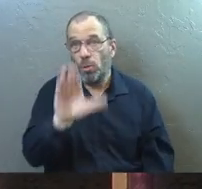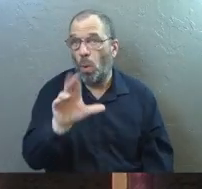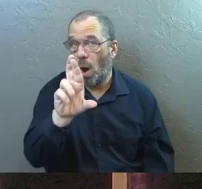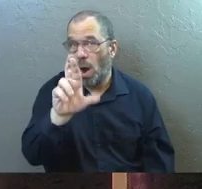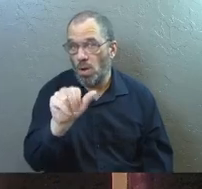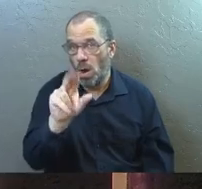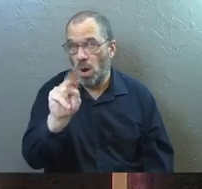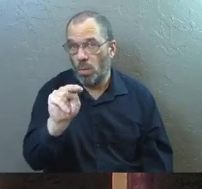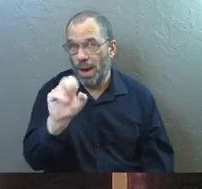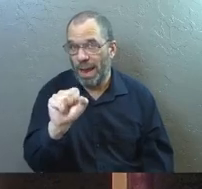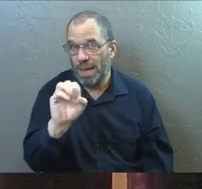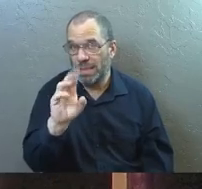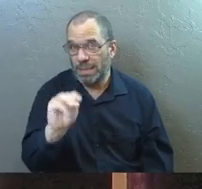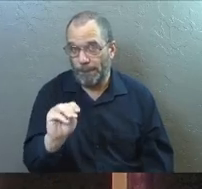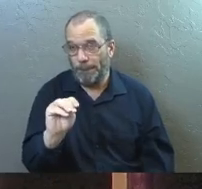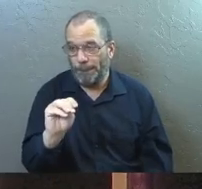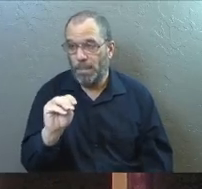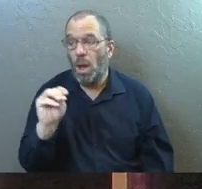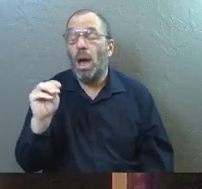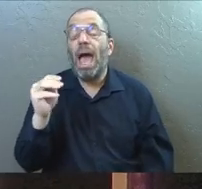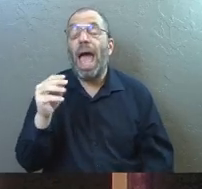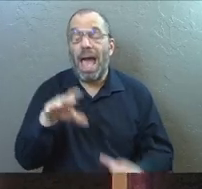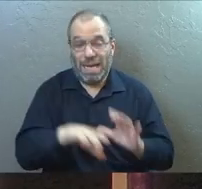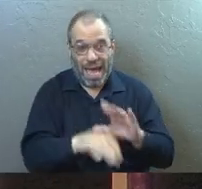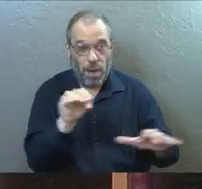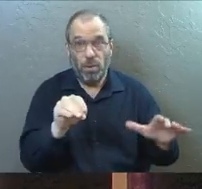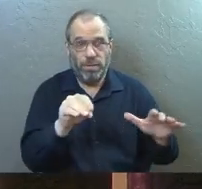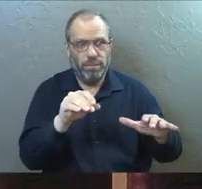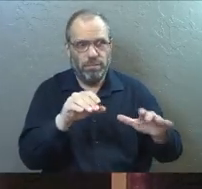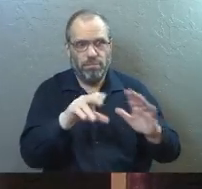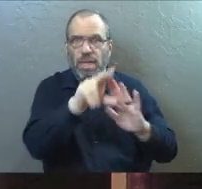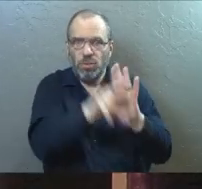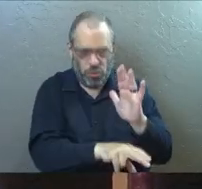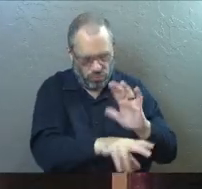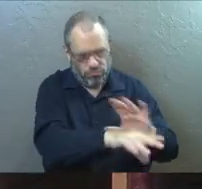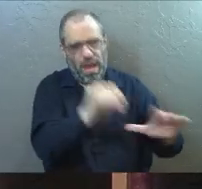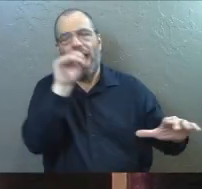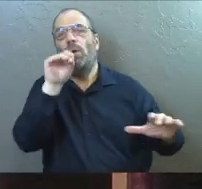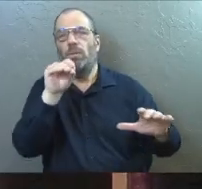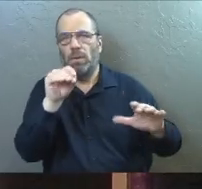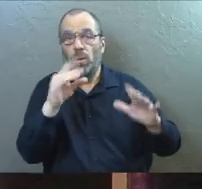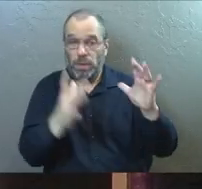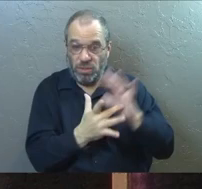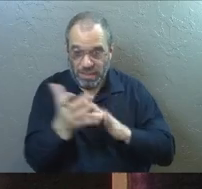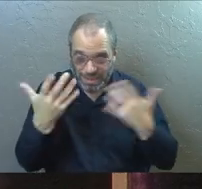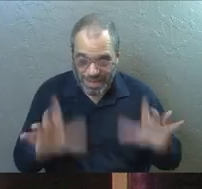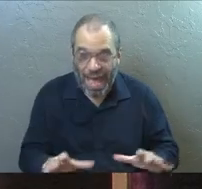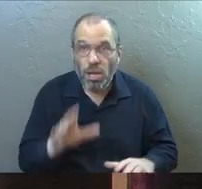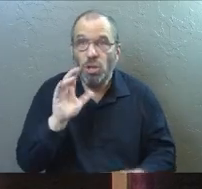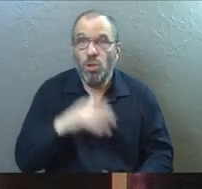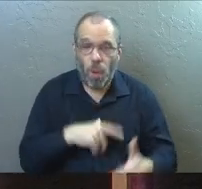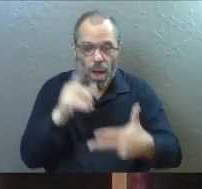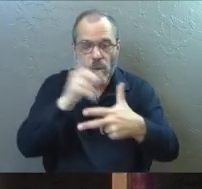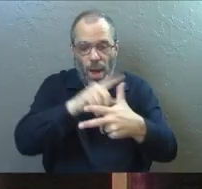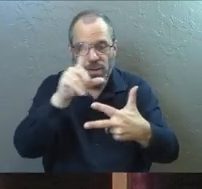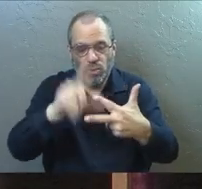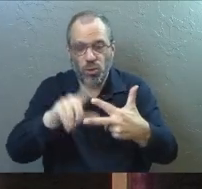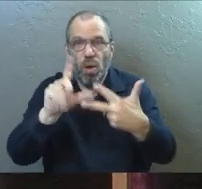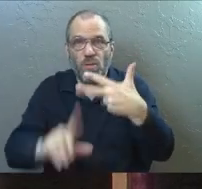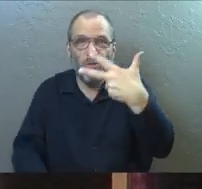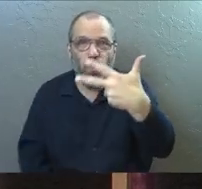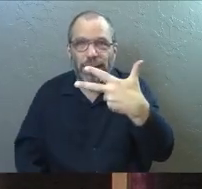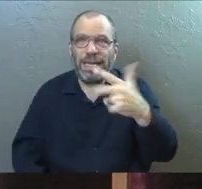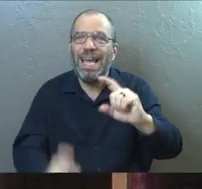then came out of the tomb, when he did that for you, because God loves you, when Jesus did that, you got three big